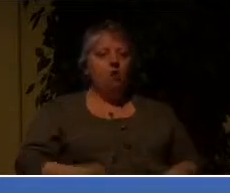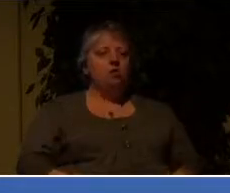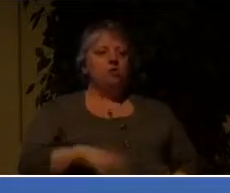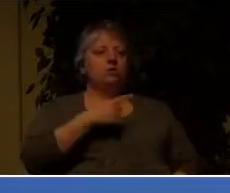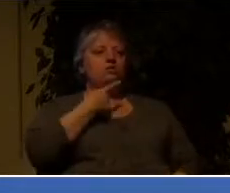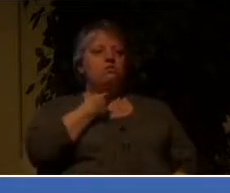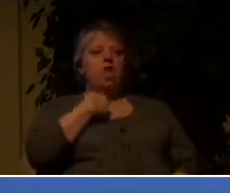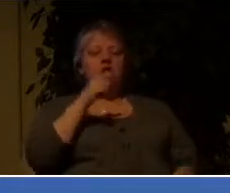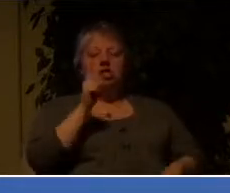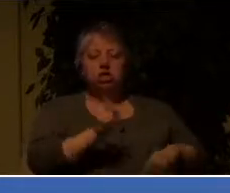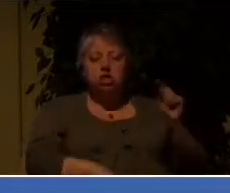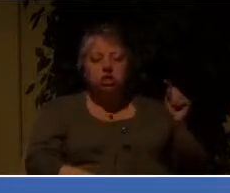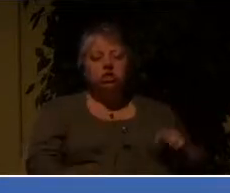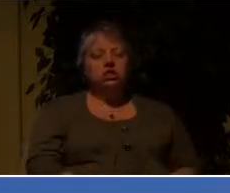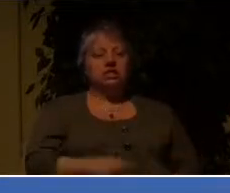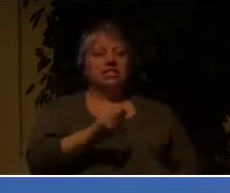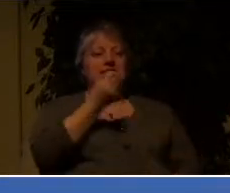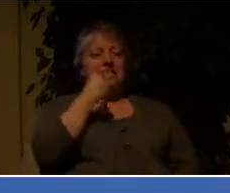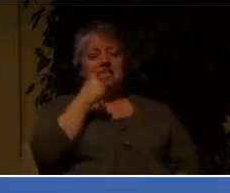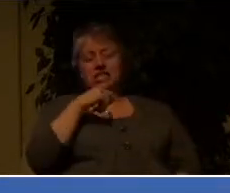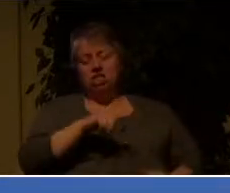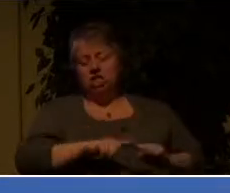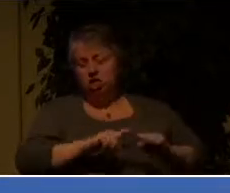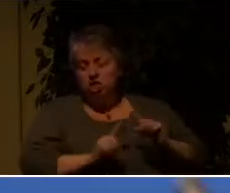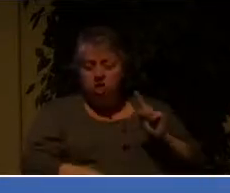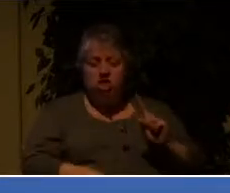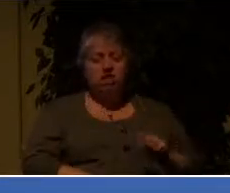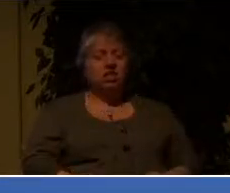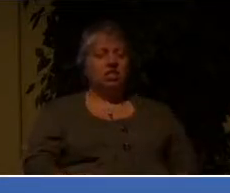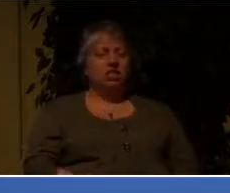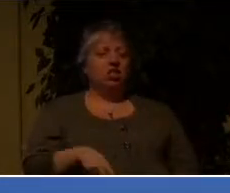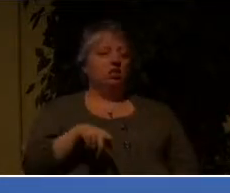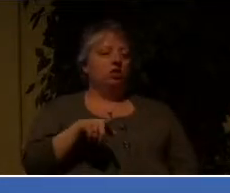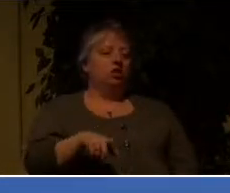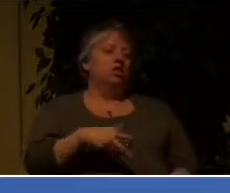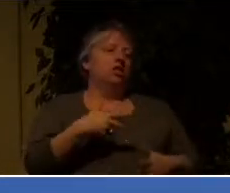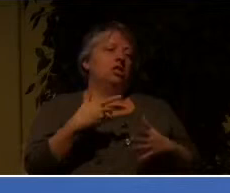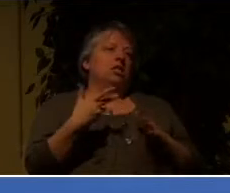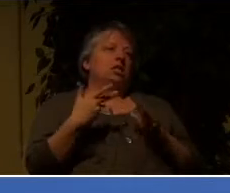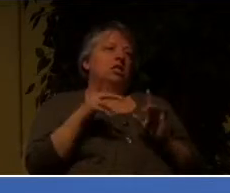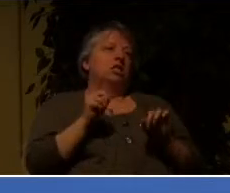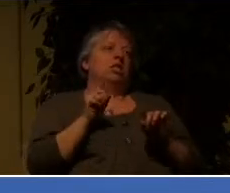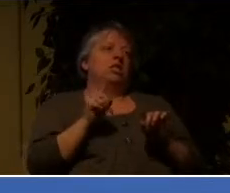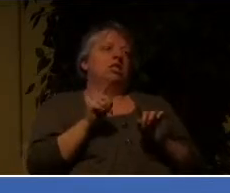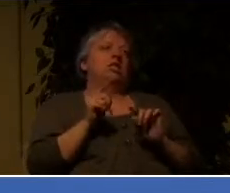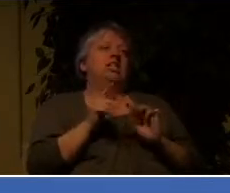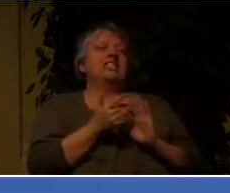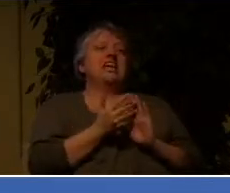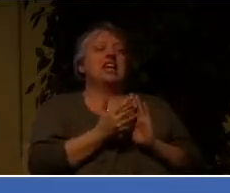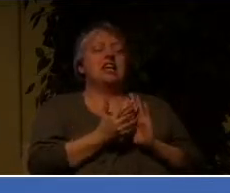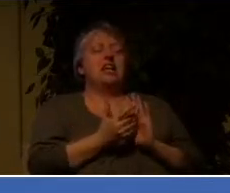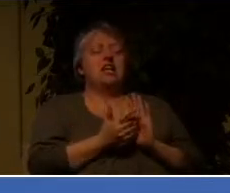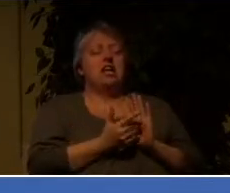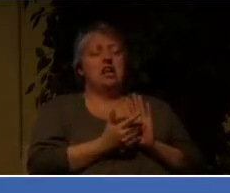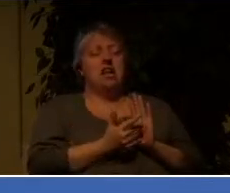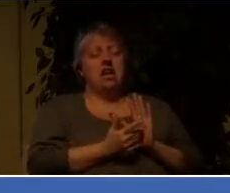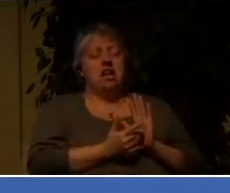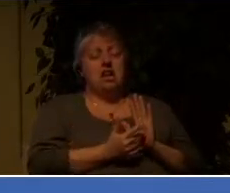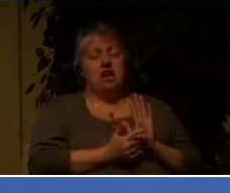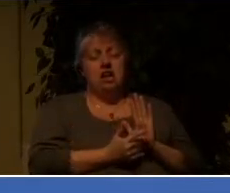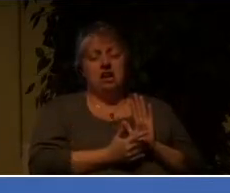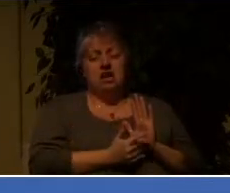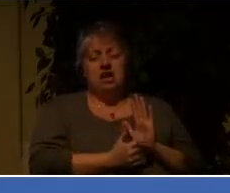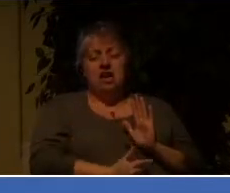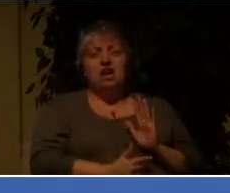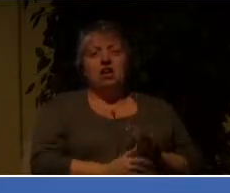and she couldn't eat. So we went through a whole battery of tests, one after the other. And at the end of that whole process came back